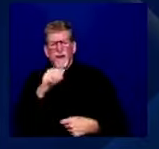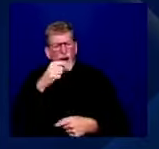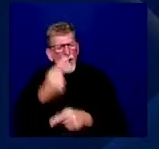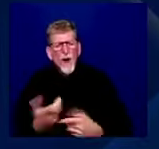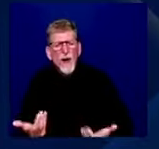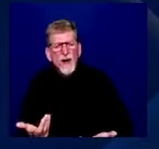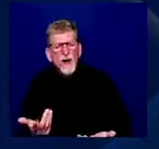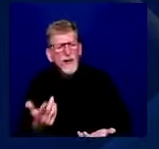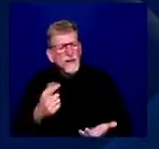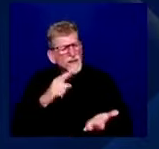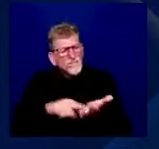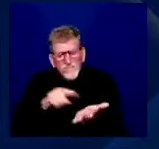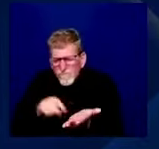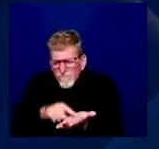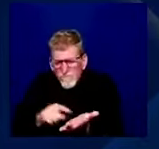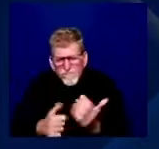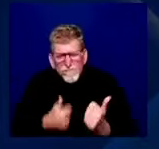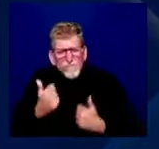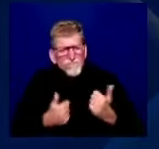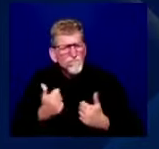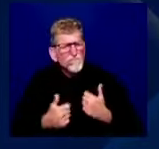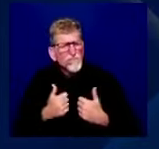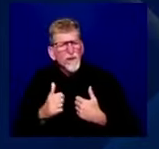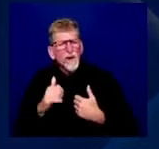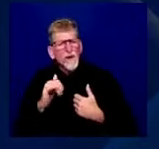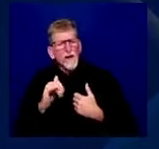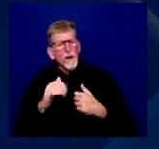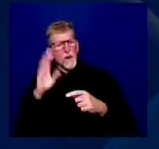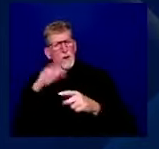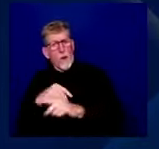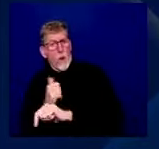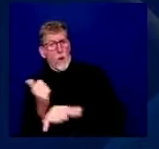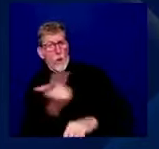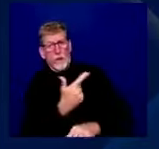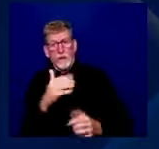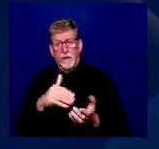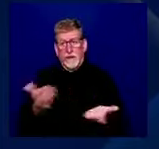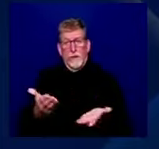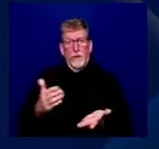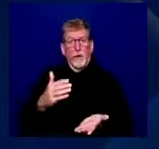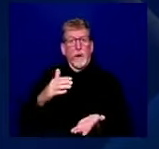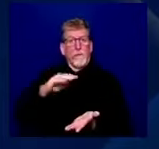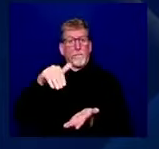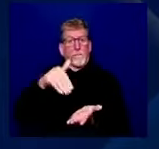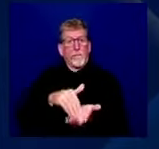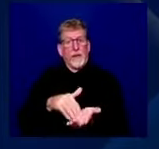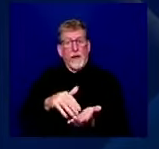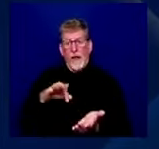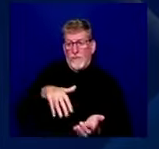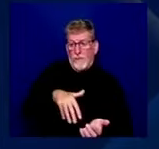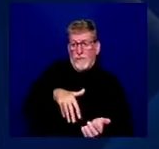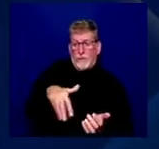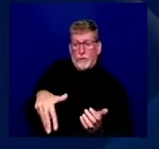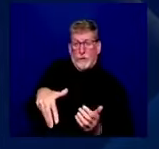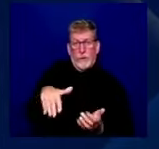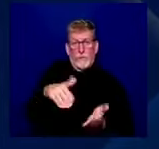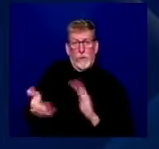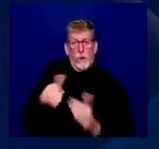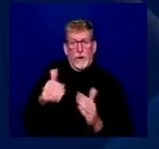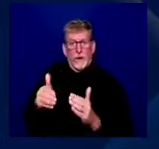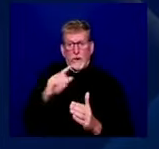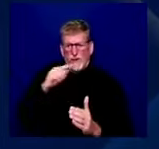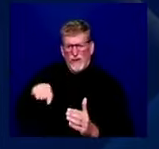what we all know here today is that we are in the midst of a maternal mortality crisis. As you said, it's shameful, not only